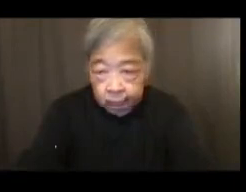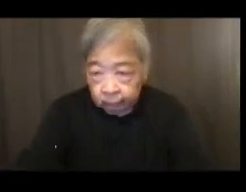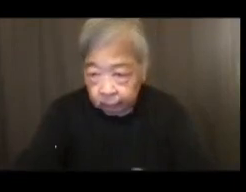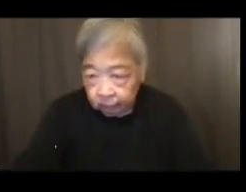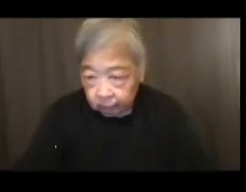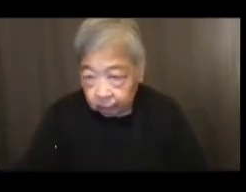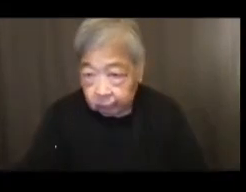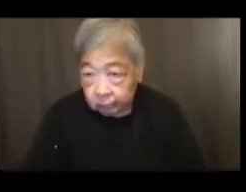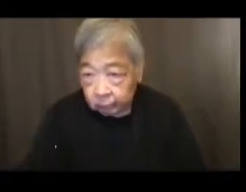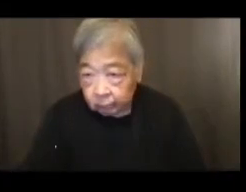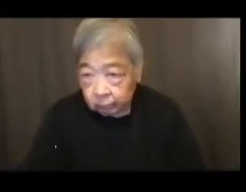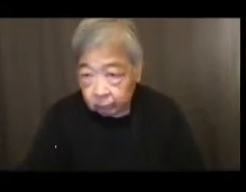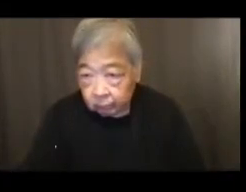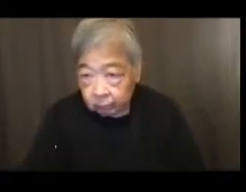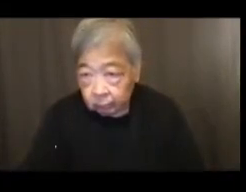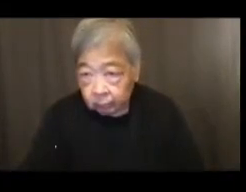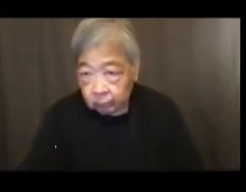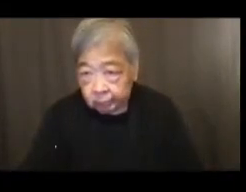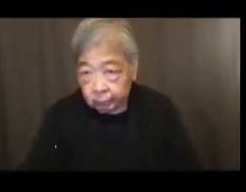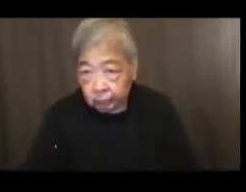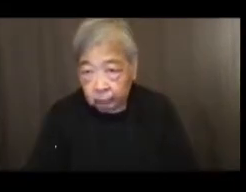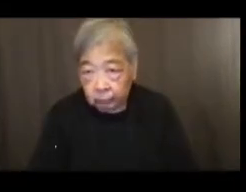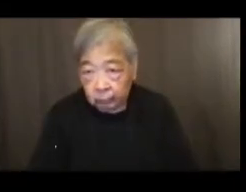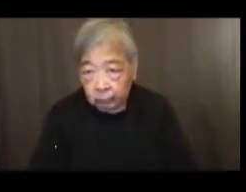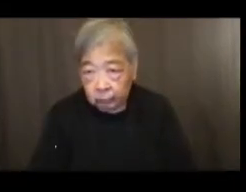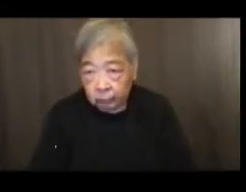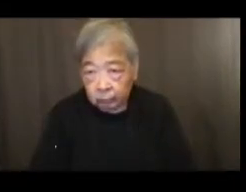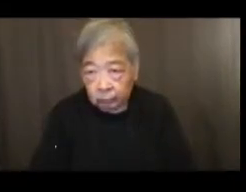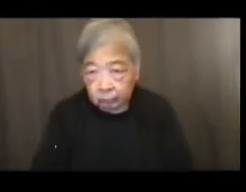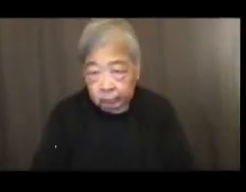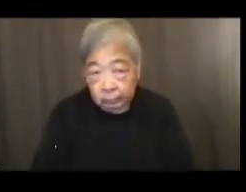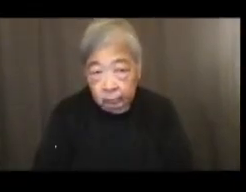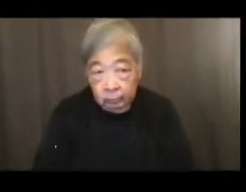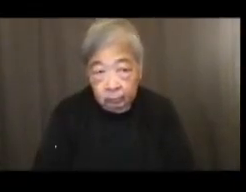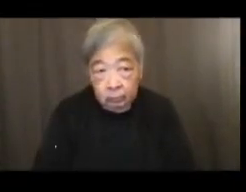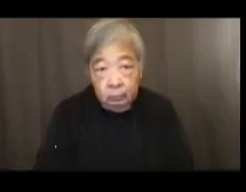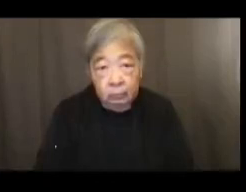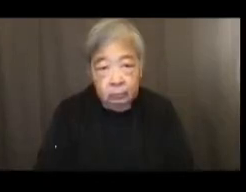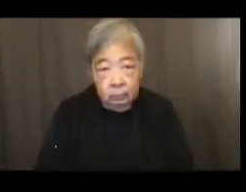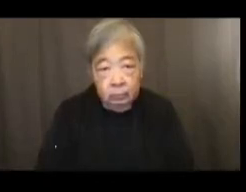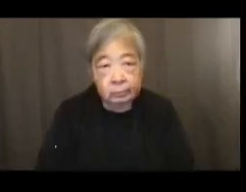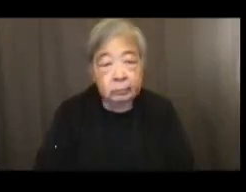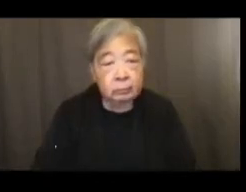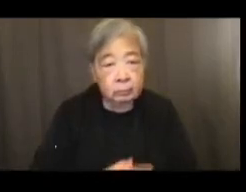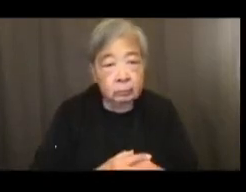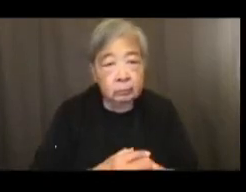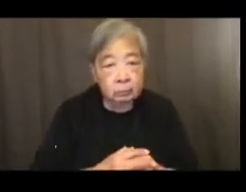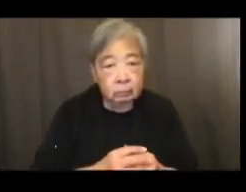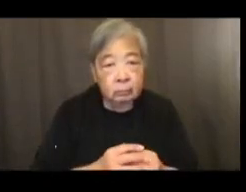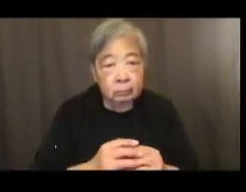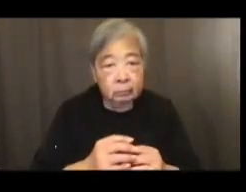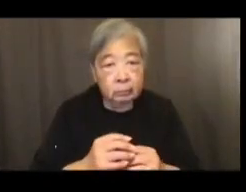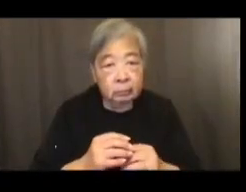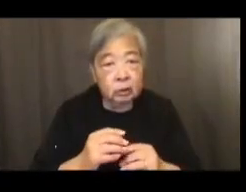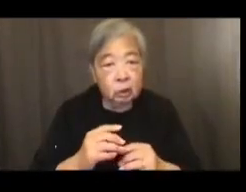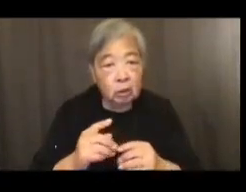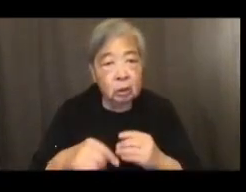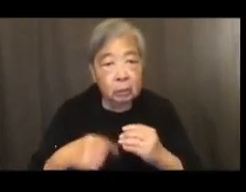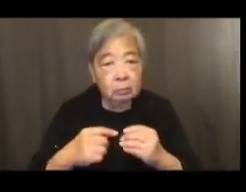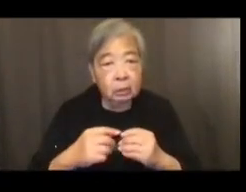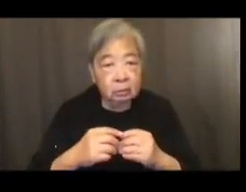reckoning in America. It is also about Black Lives Matter and 2020 and George Floyd.